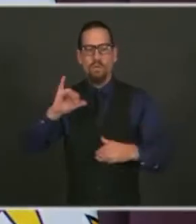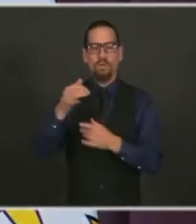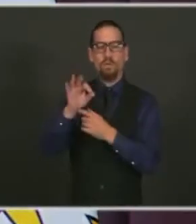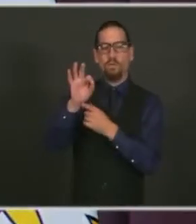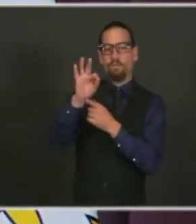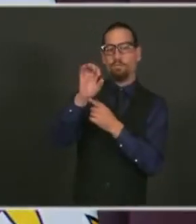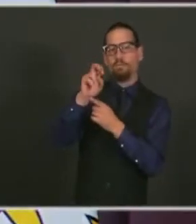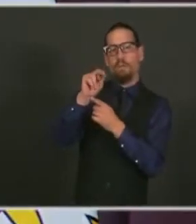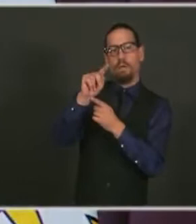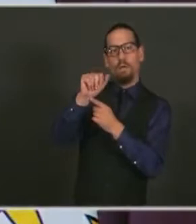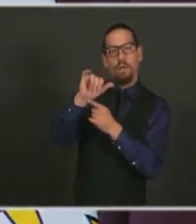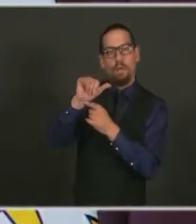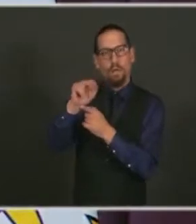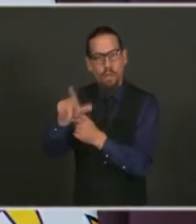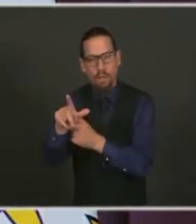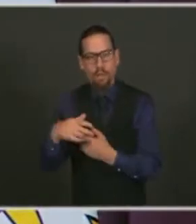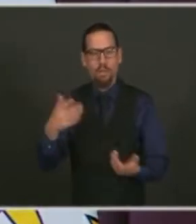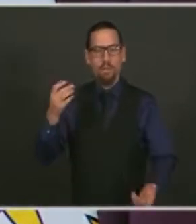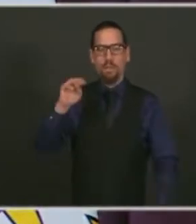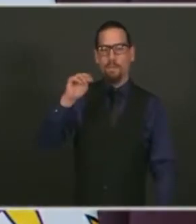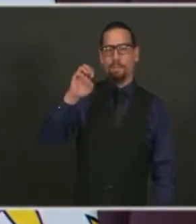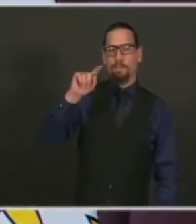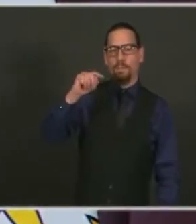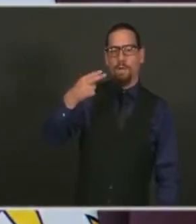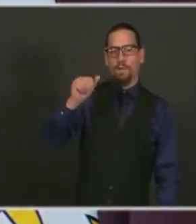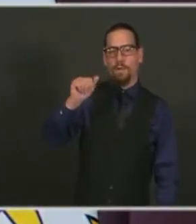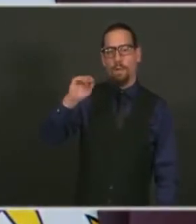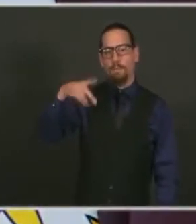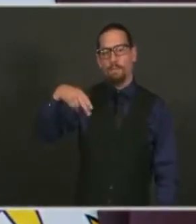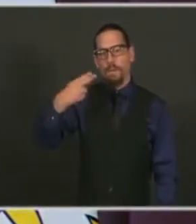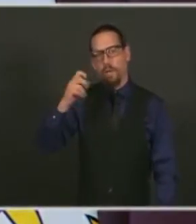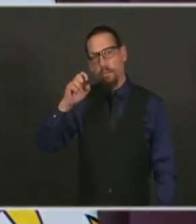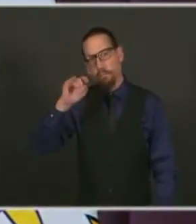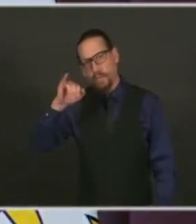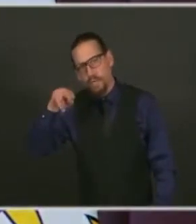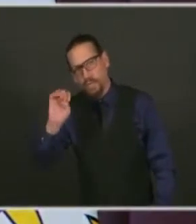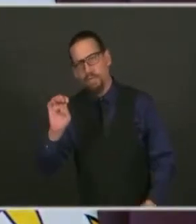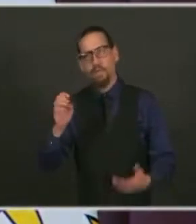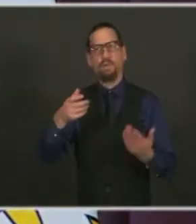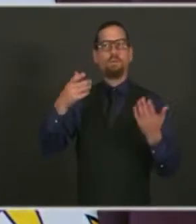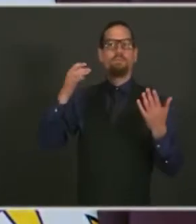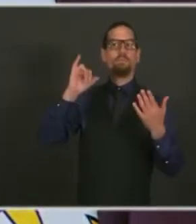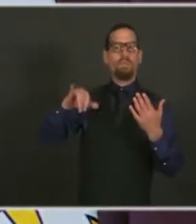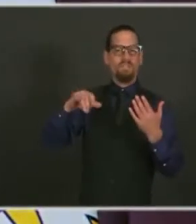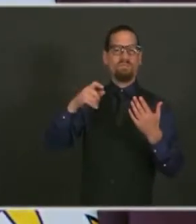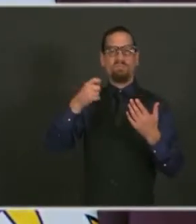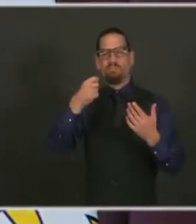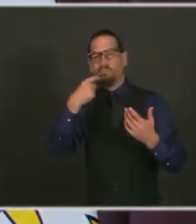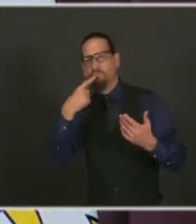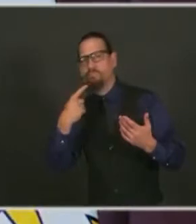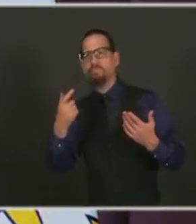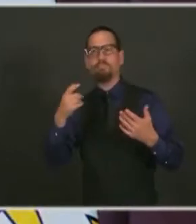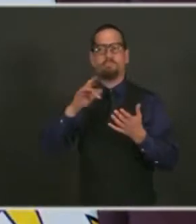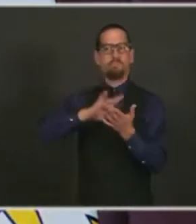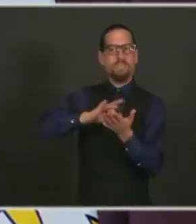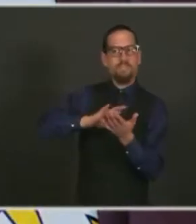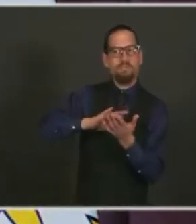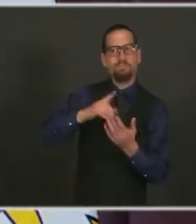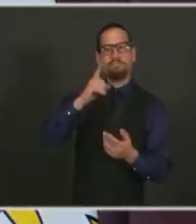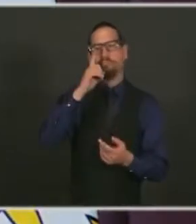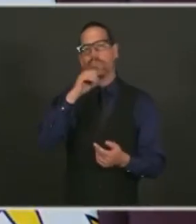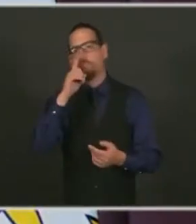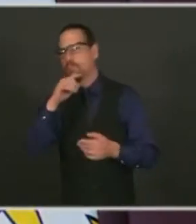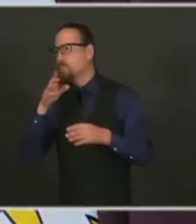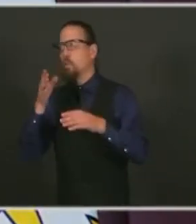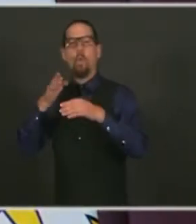substances. Counterfeit pills, which often look like prescription medications, are in greater supply throughout the country,